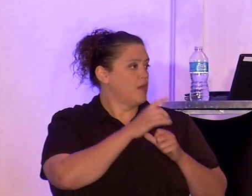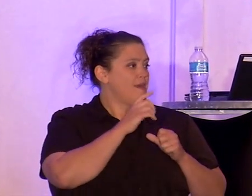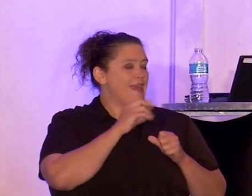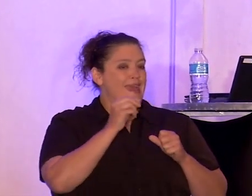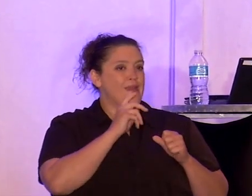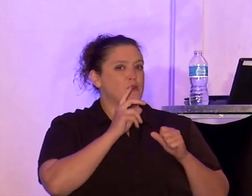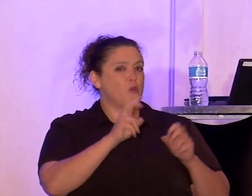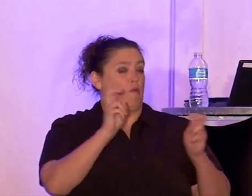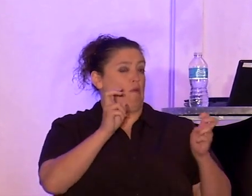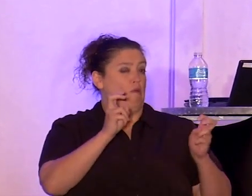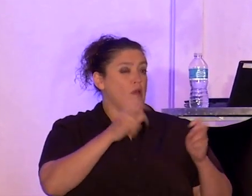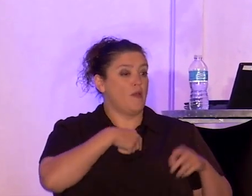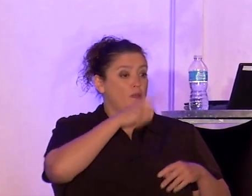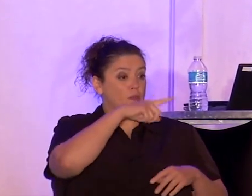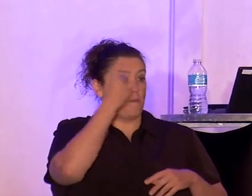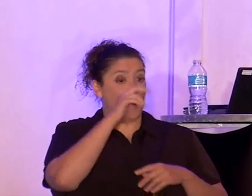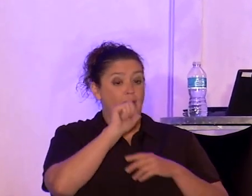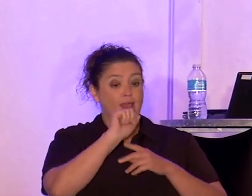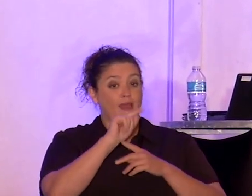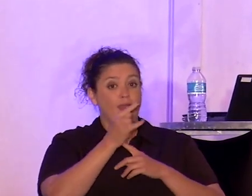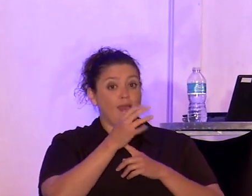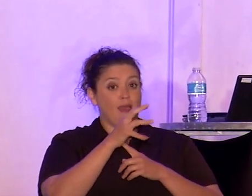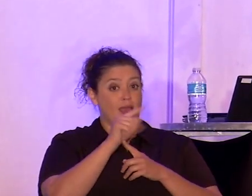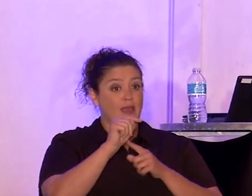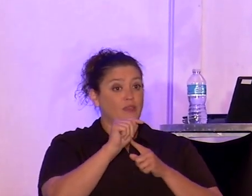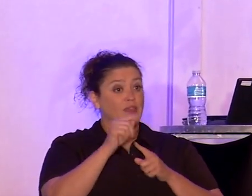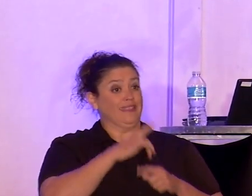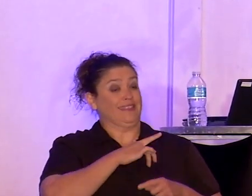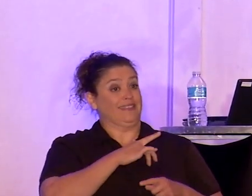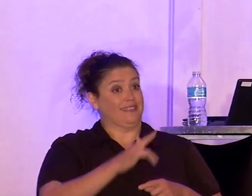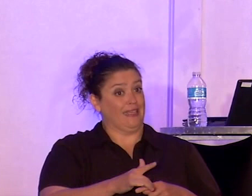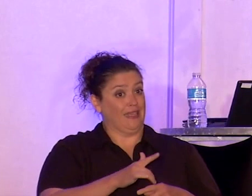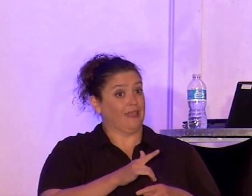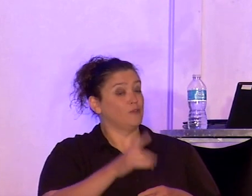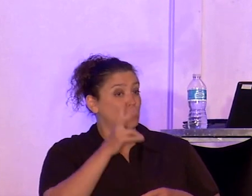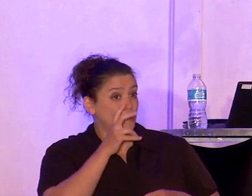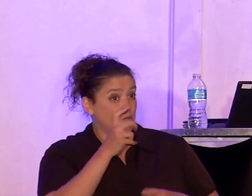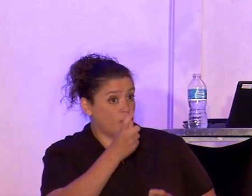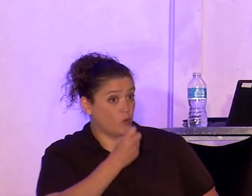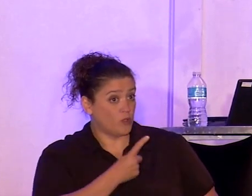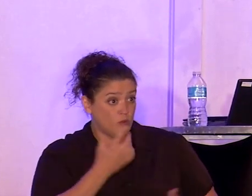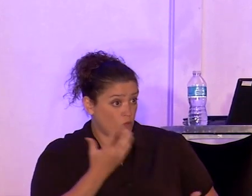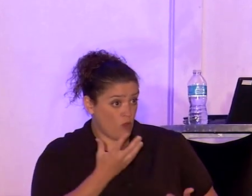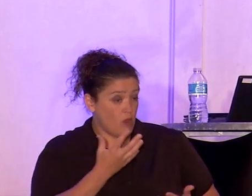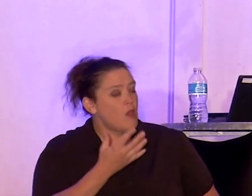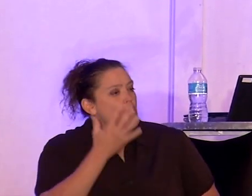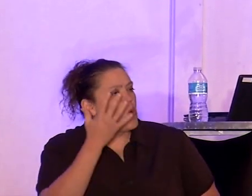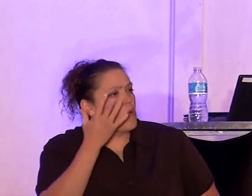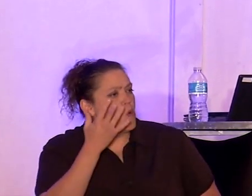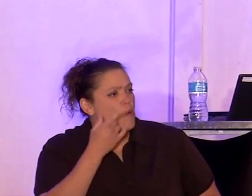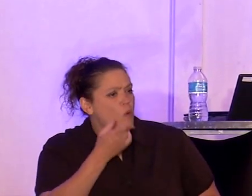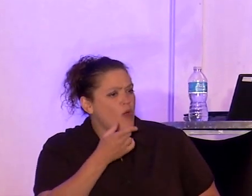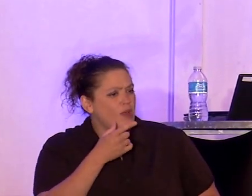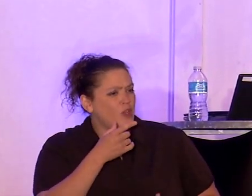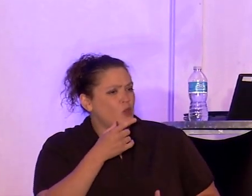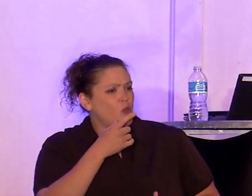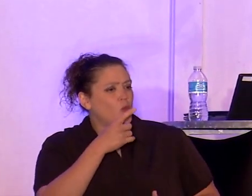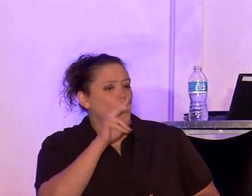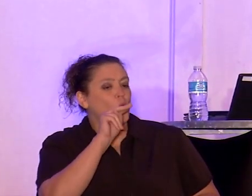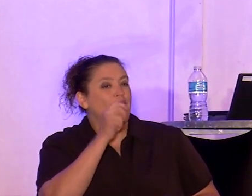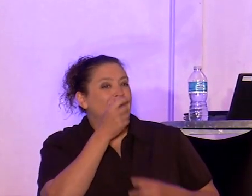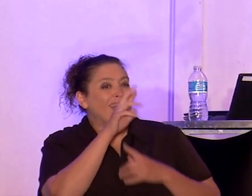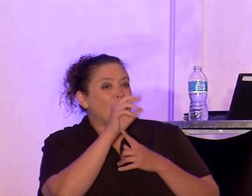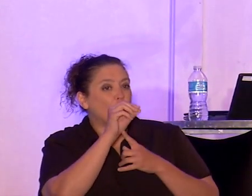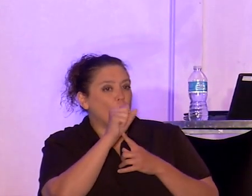that black atheists typically get at these confabs, why do you Negroes, oh, excuse me, I mean